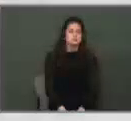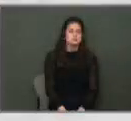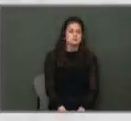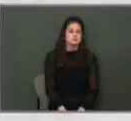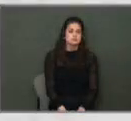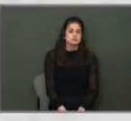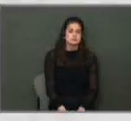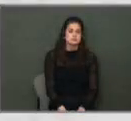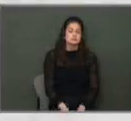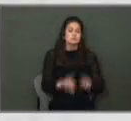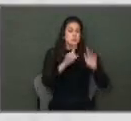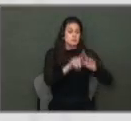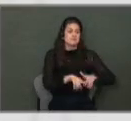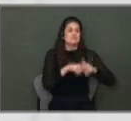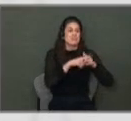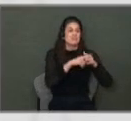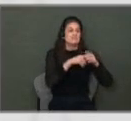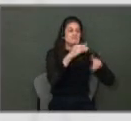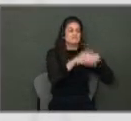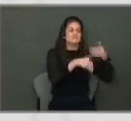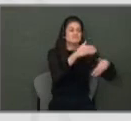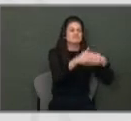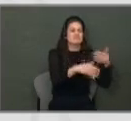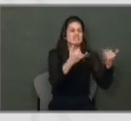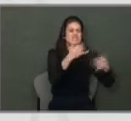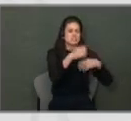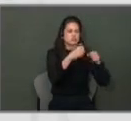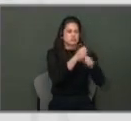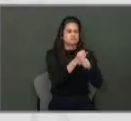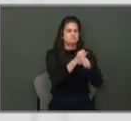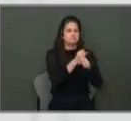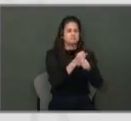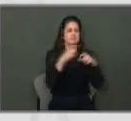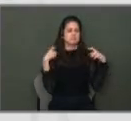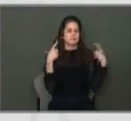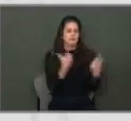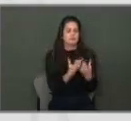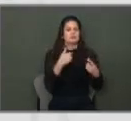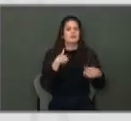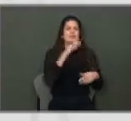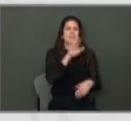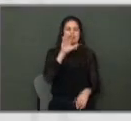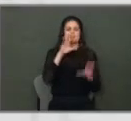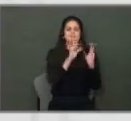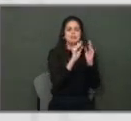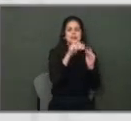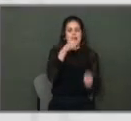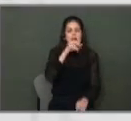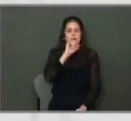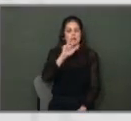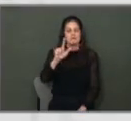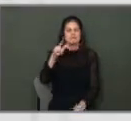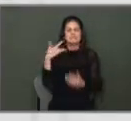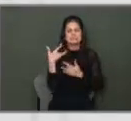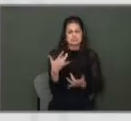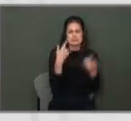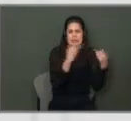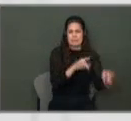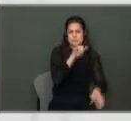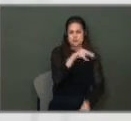So we started our budget process early this year. The council had their goals and objectives work session in April. We typically do that in June.